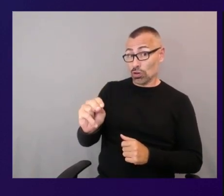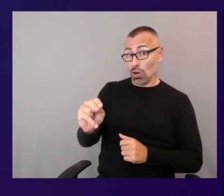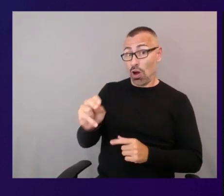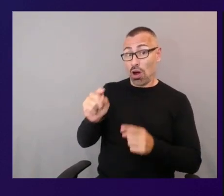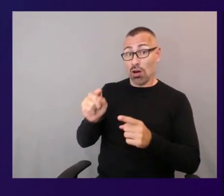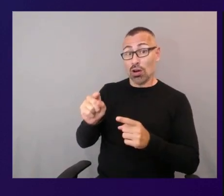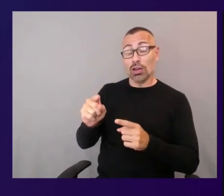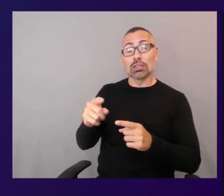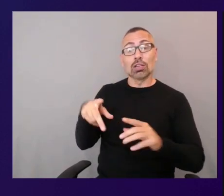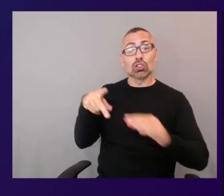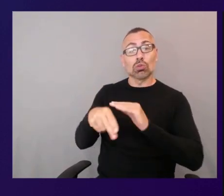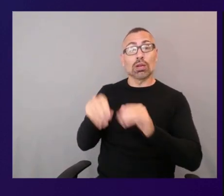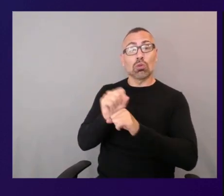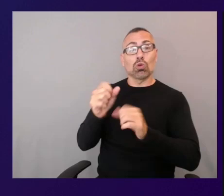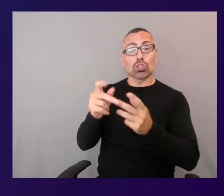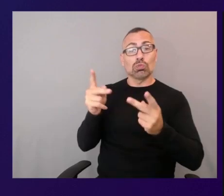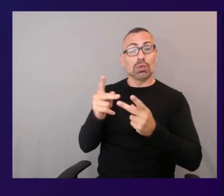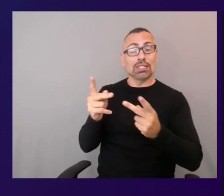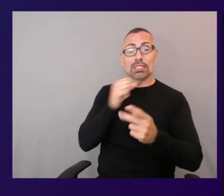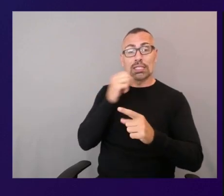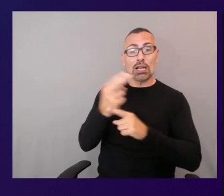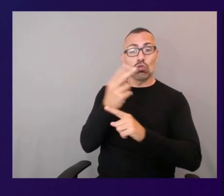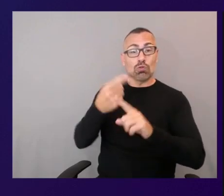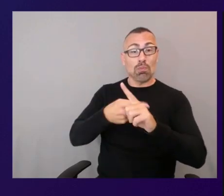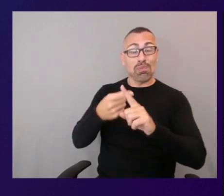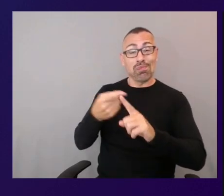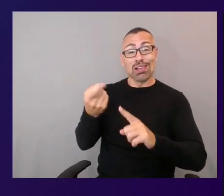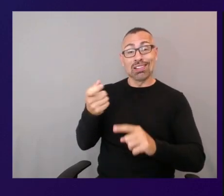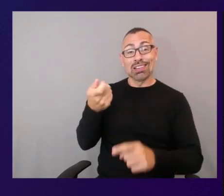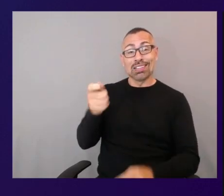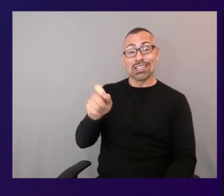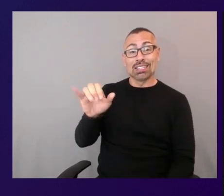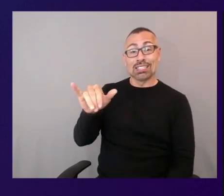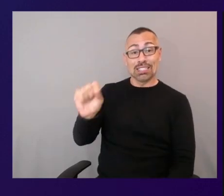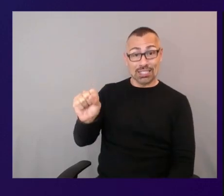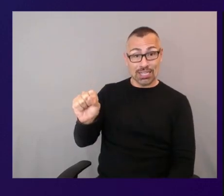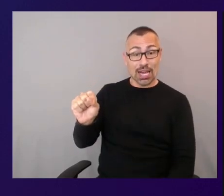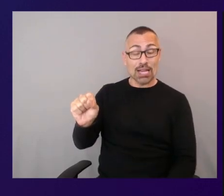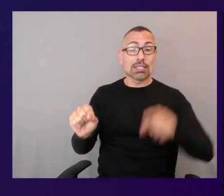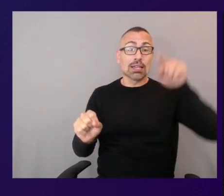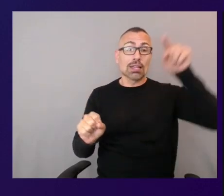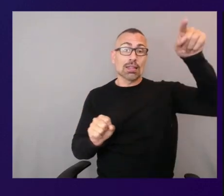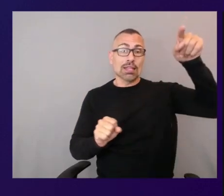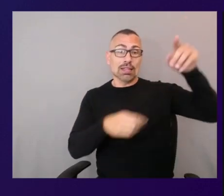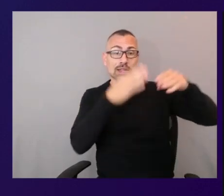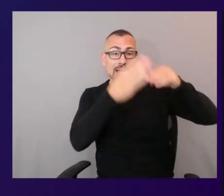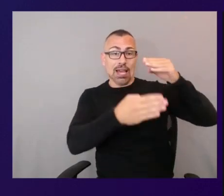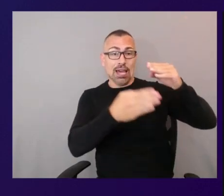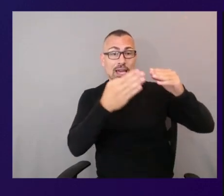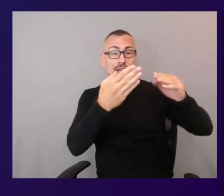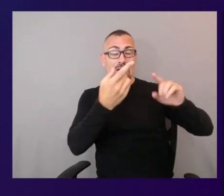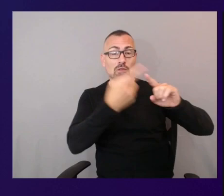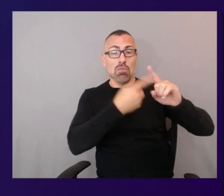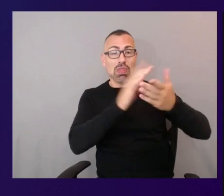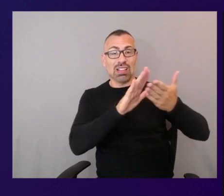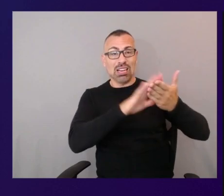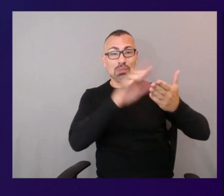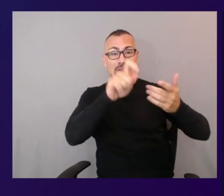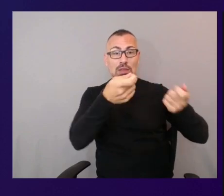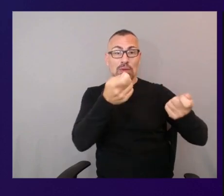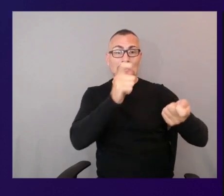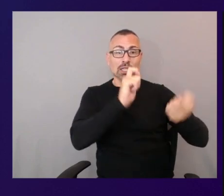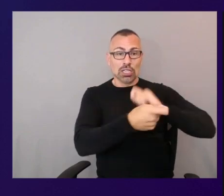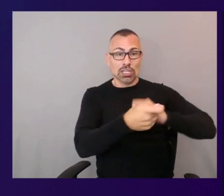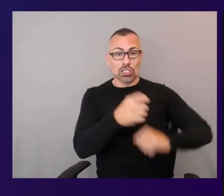you want to make sure that you have simulate end of month cleanup to no or it's going to automatically start taking into